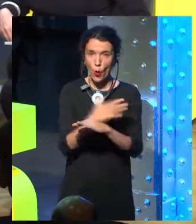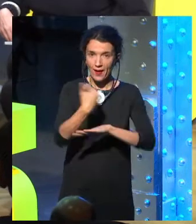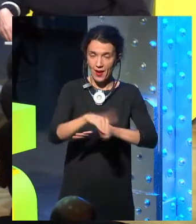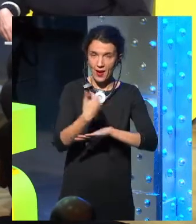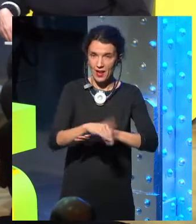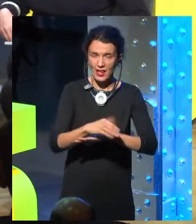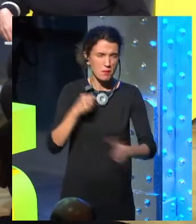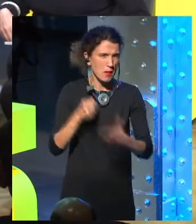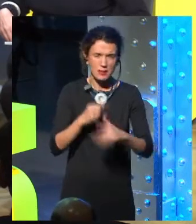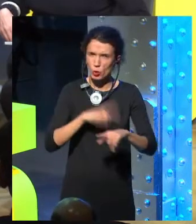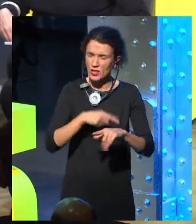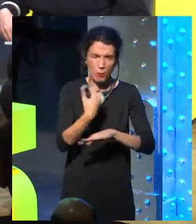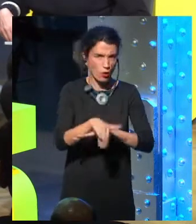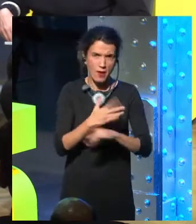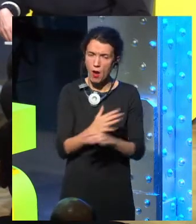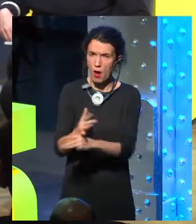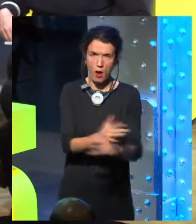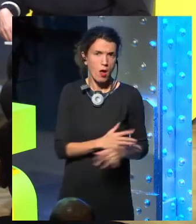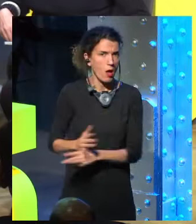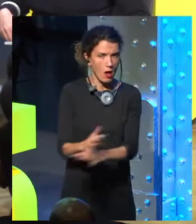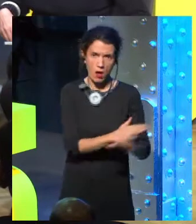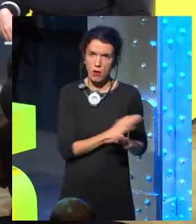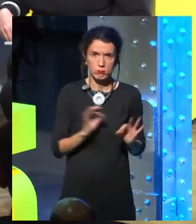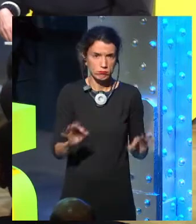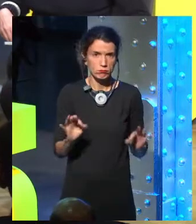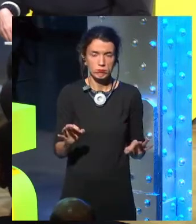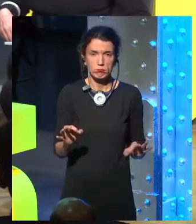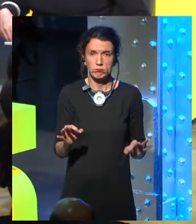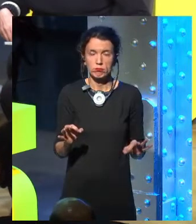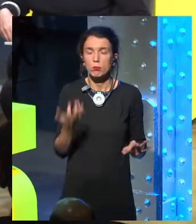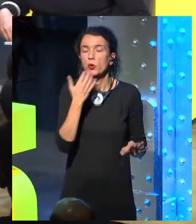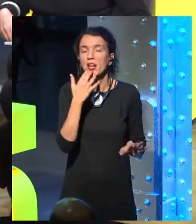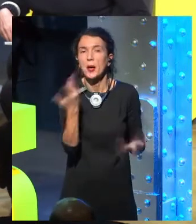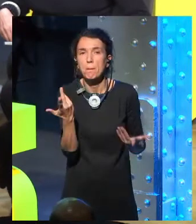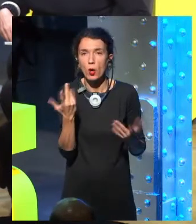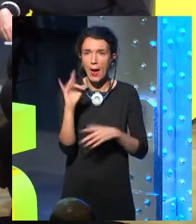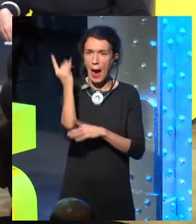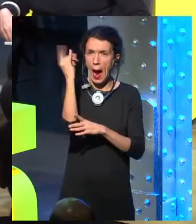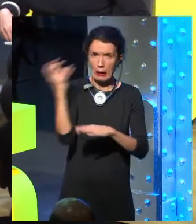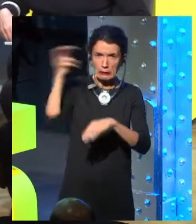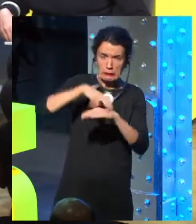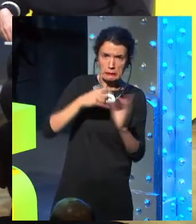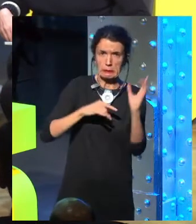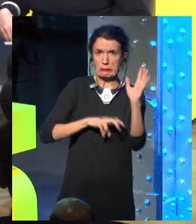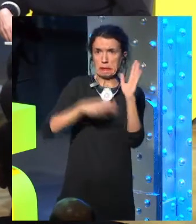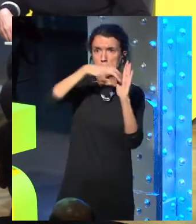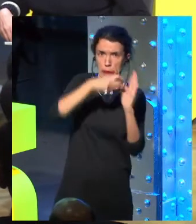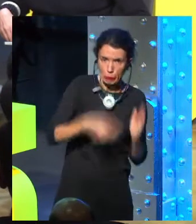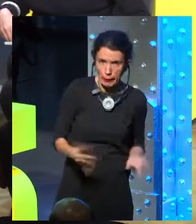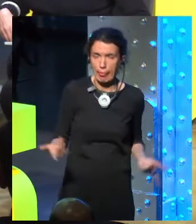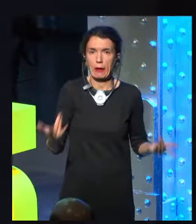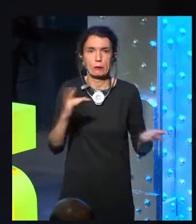and learn their bodies and their minds, climb trees, and then when they're given a piece of technology,